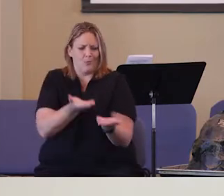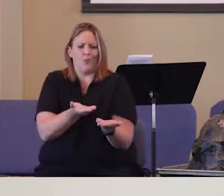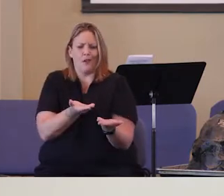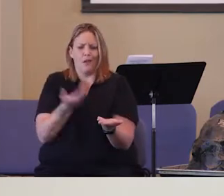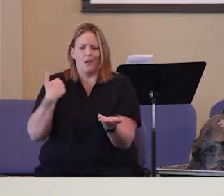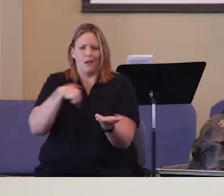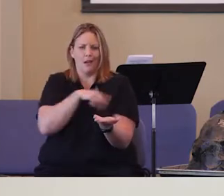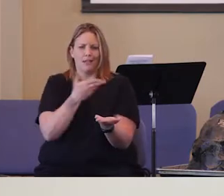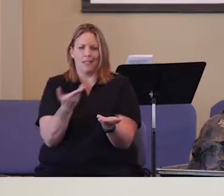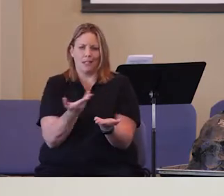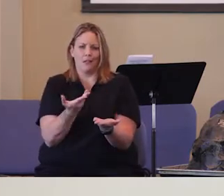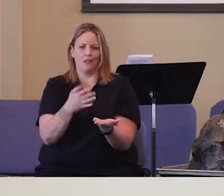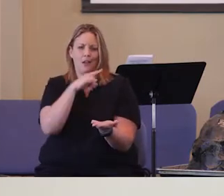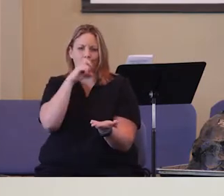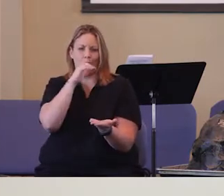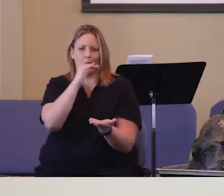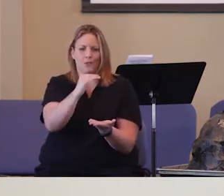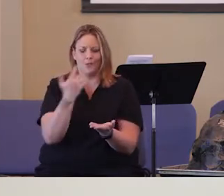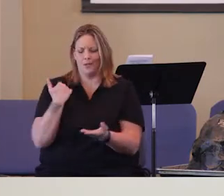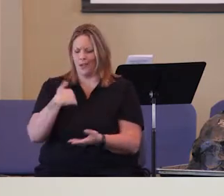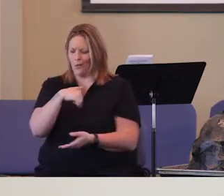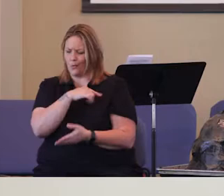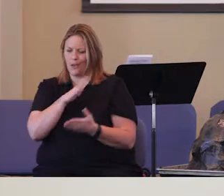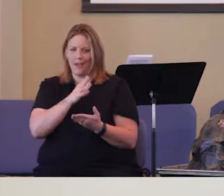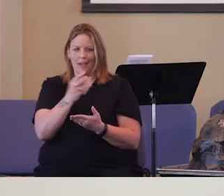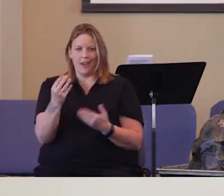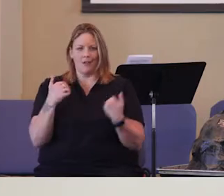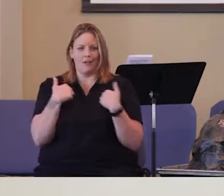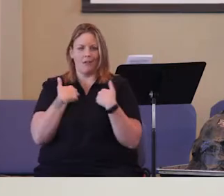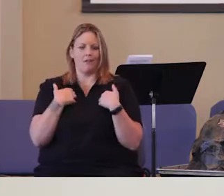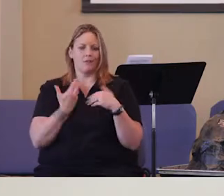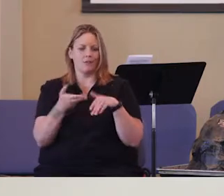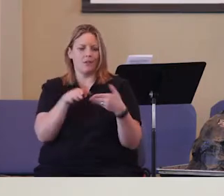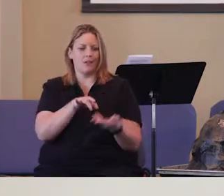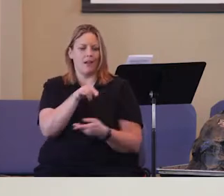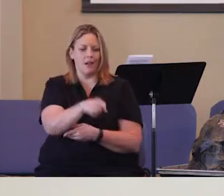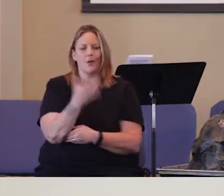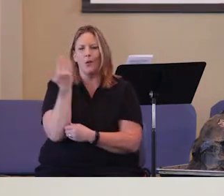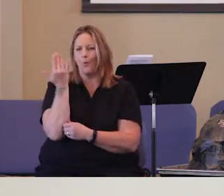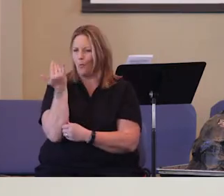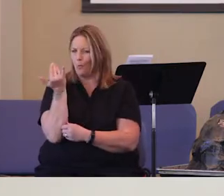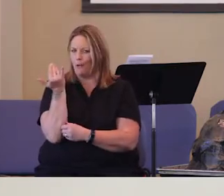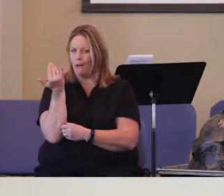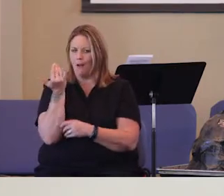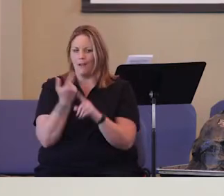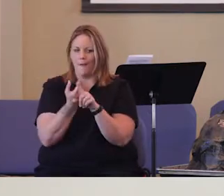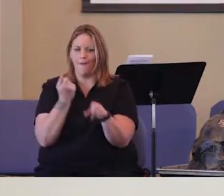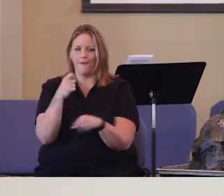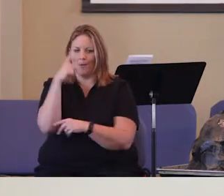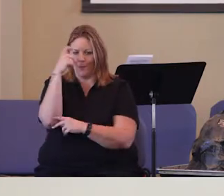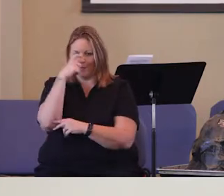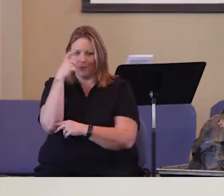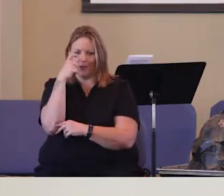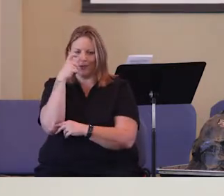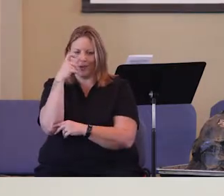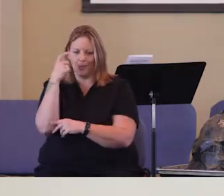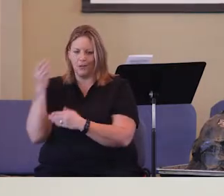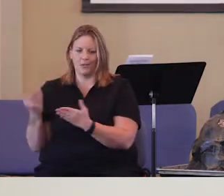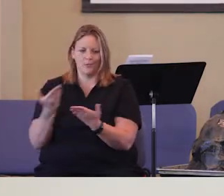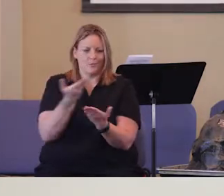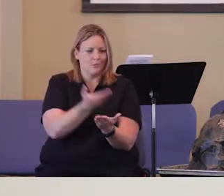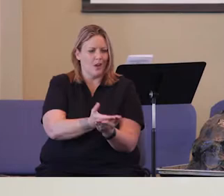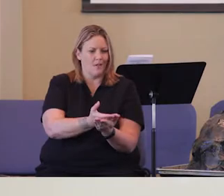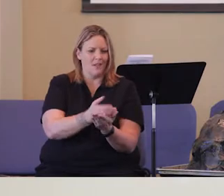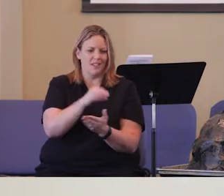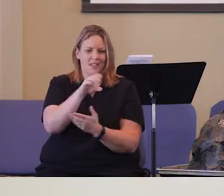into this wilderness that we and our animals should die here? And why have you made us come up out of Egypt to bring us to this